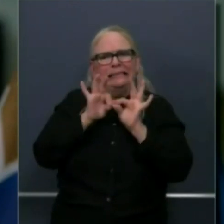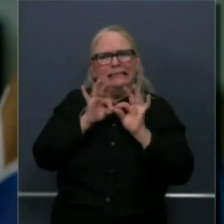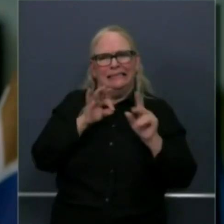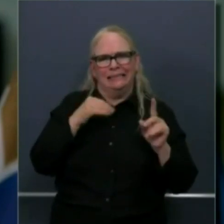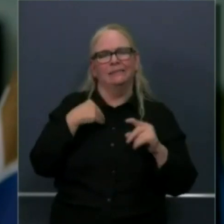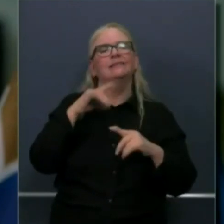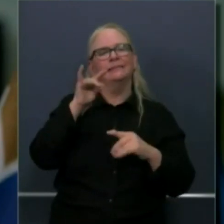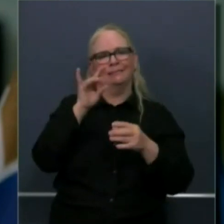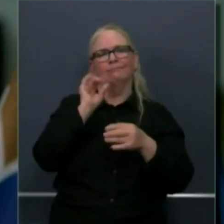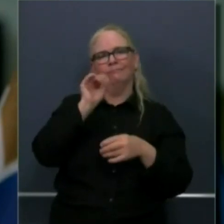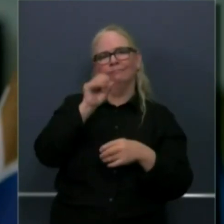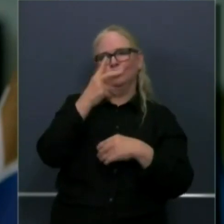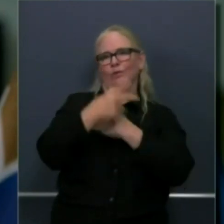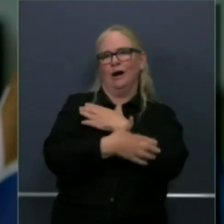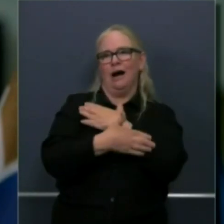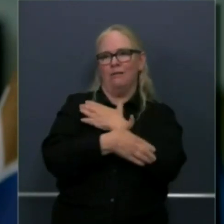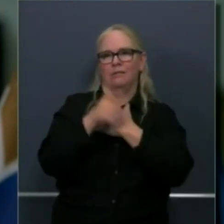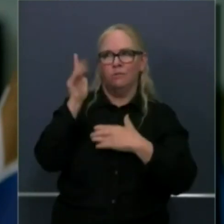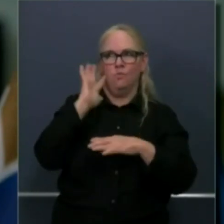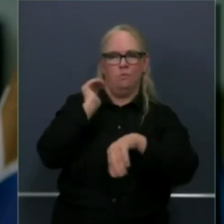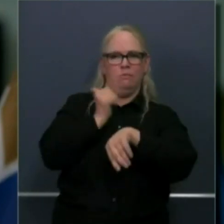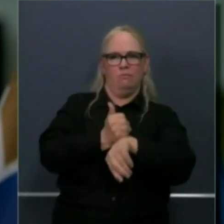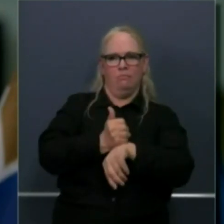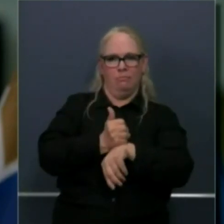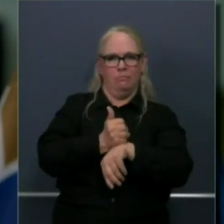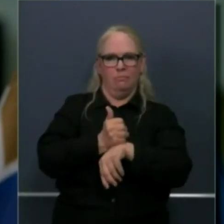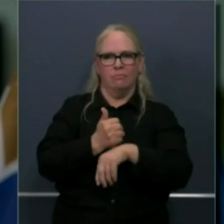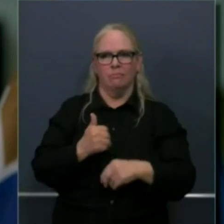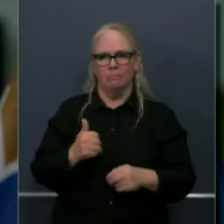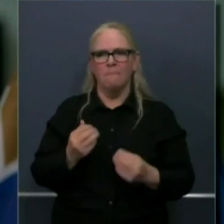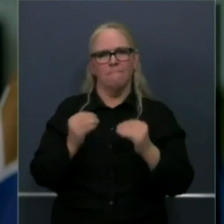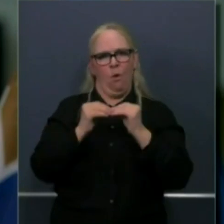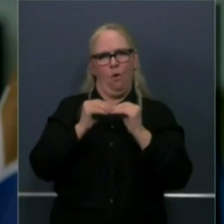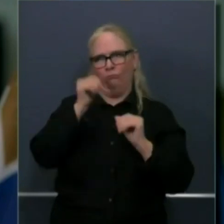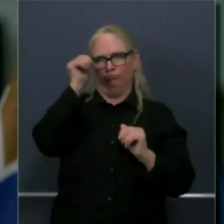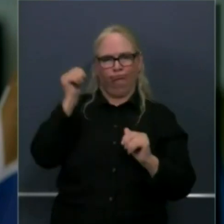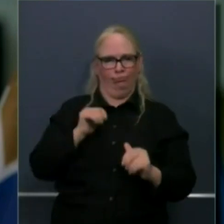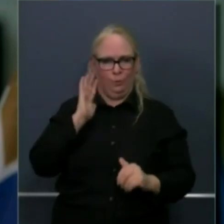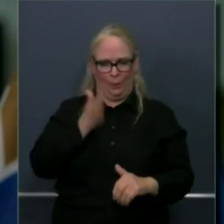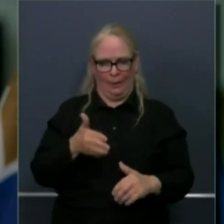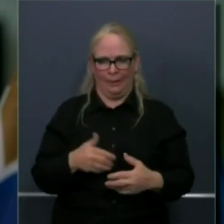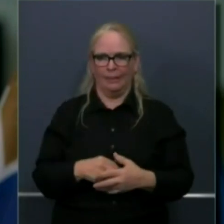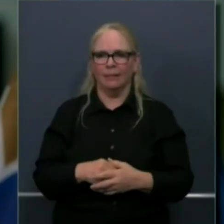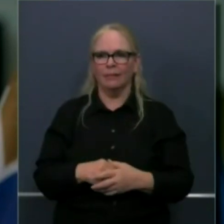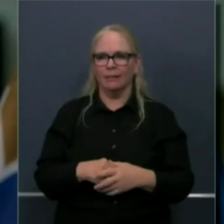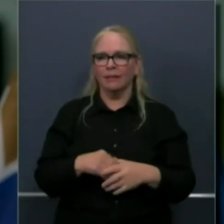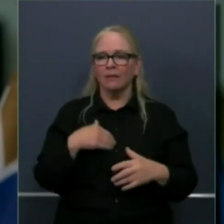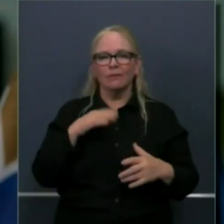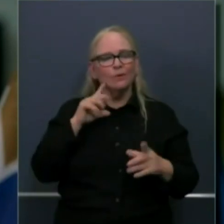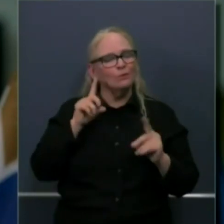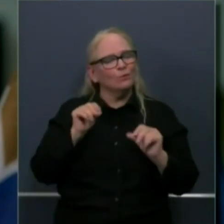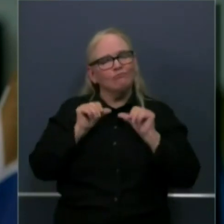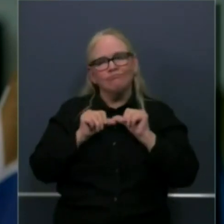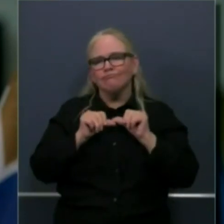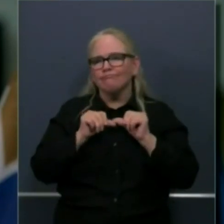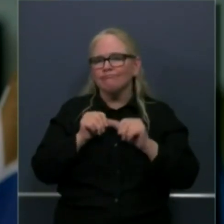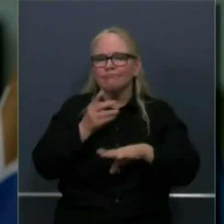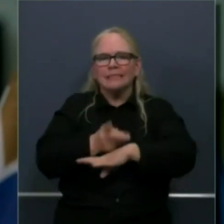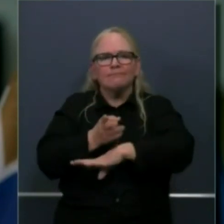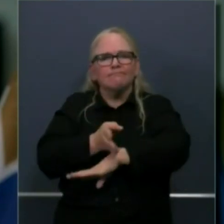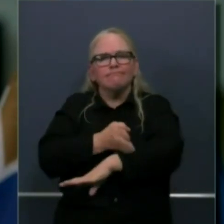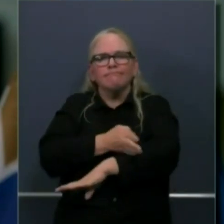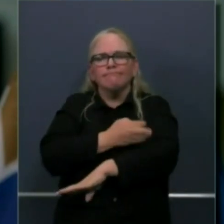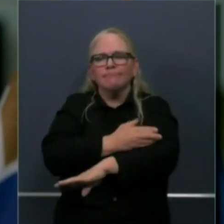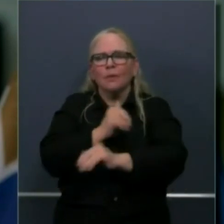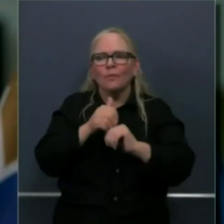are going up some more testing still, and we continue to do what we can with Abbott Labs and others